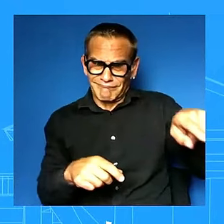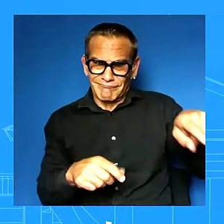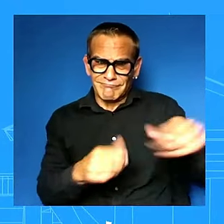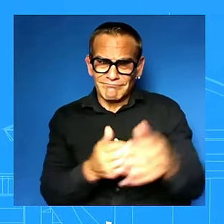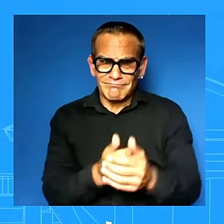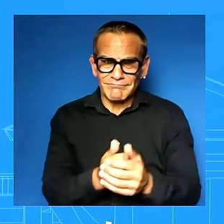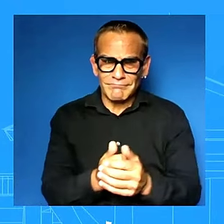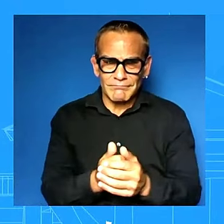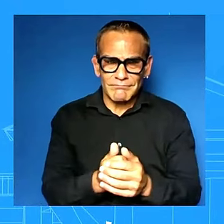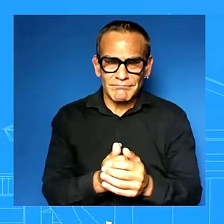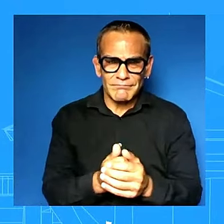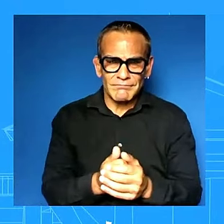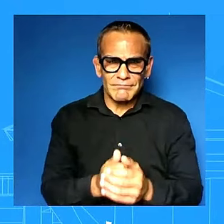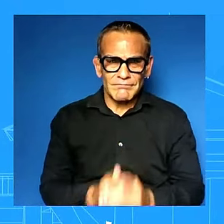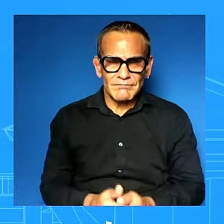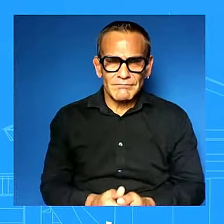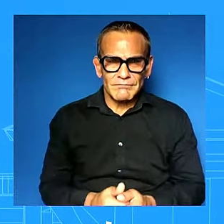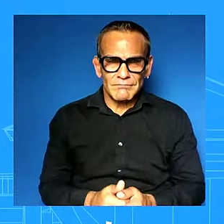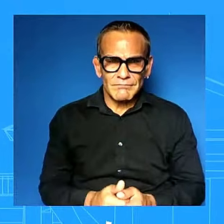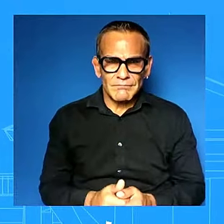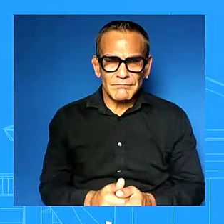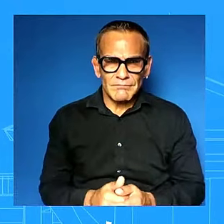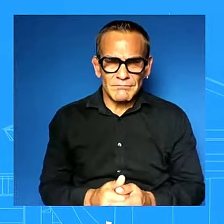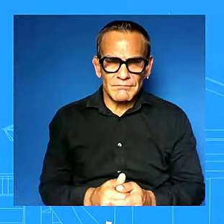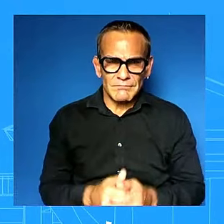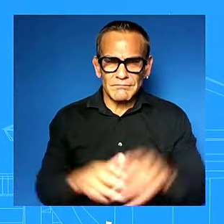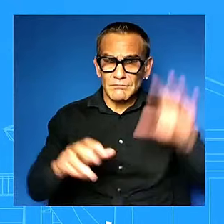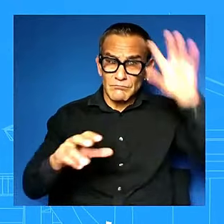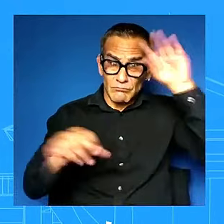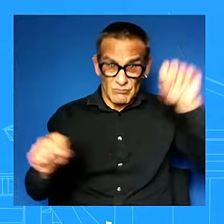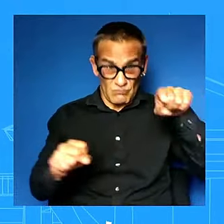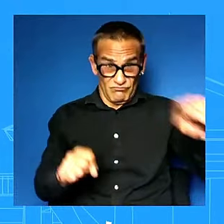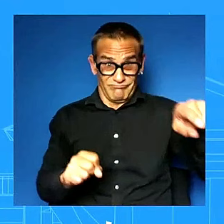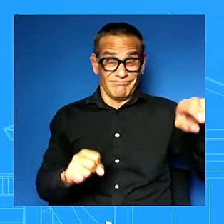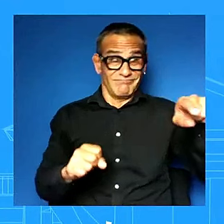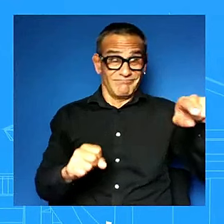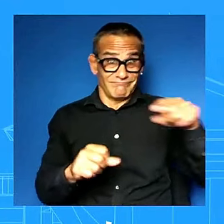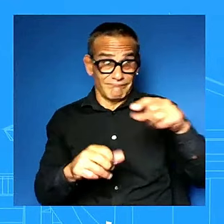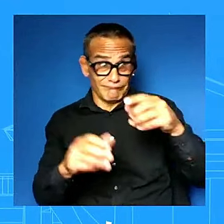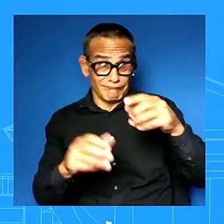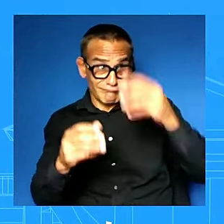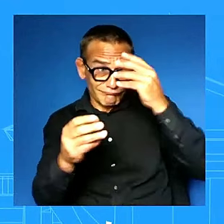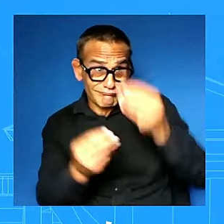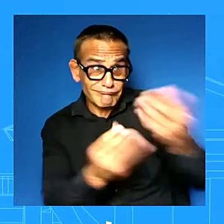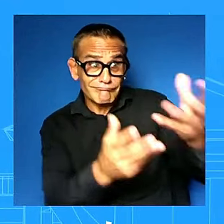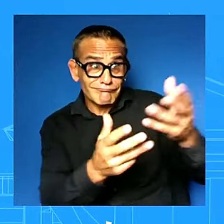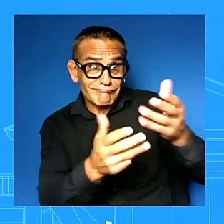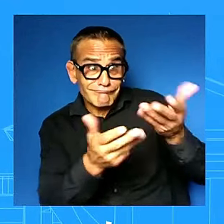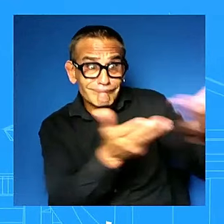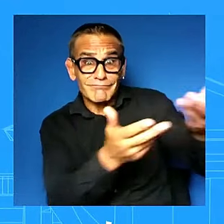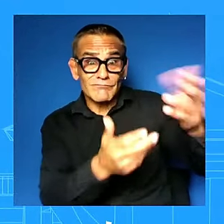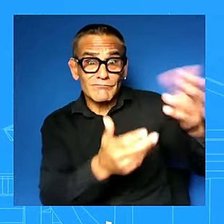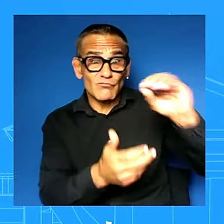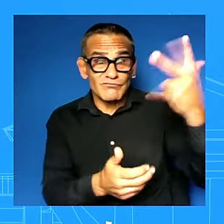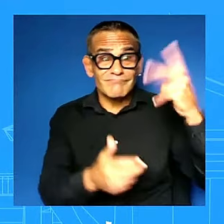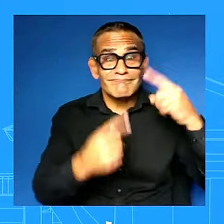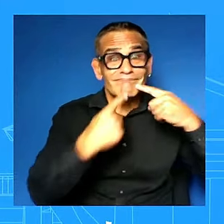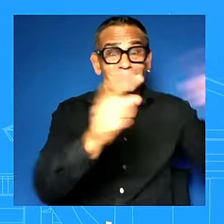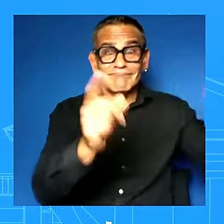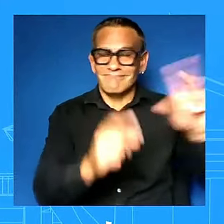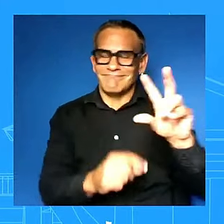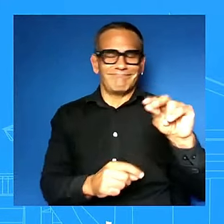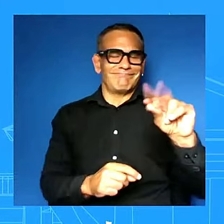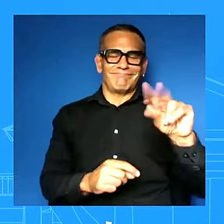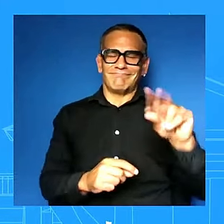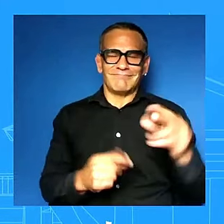so i'm not going to get into the election i'm just not i'm not going to get into her path to victory and what it does for it it's just not something